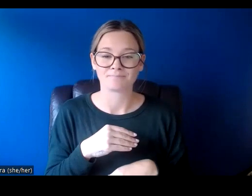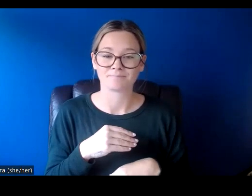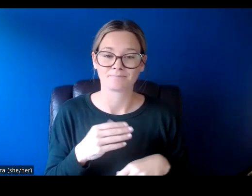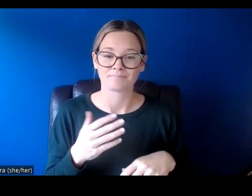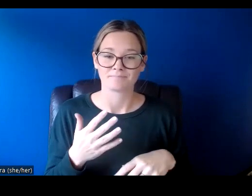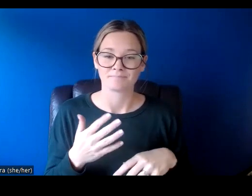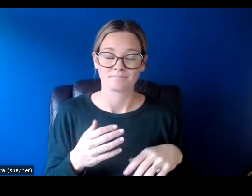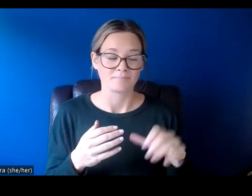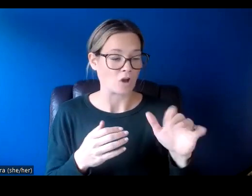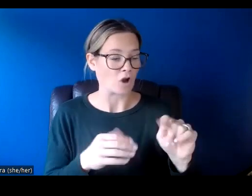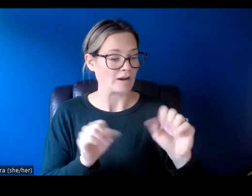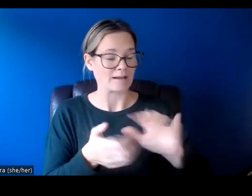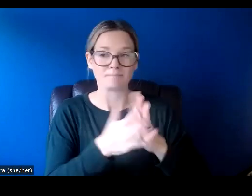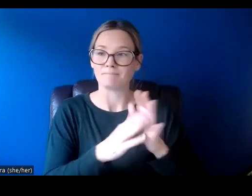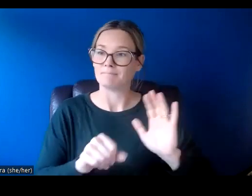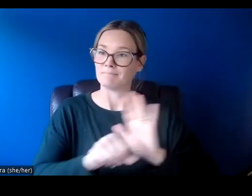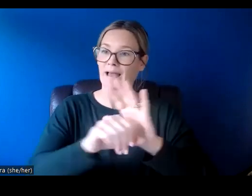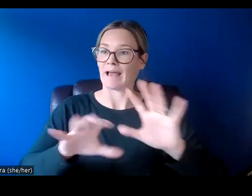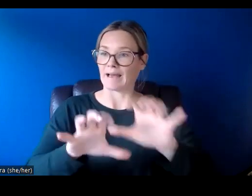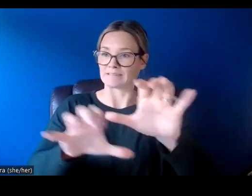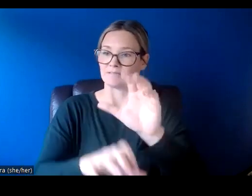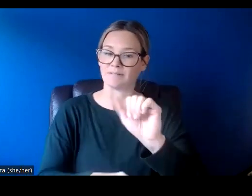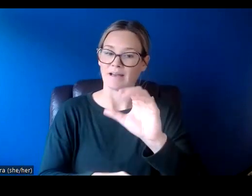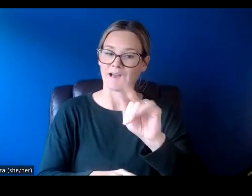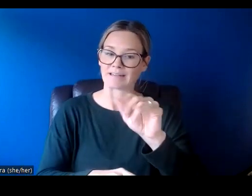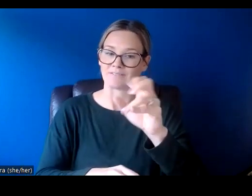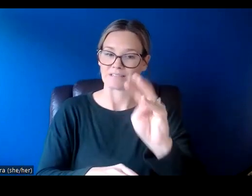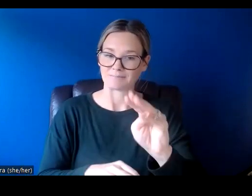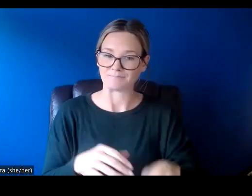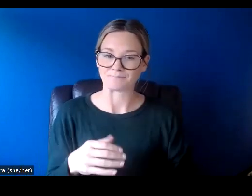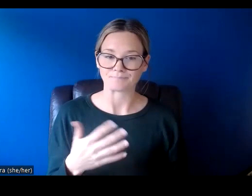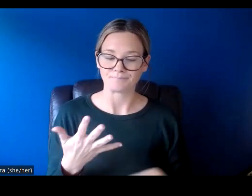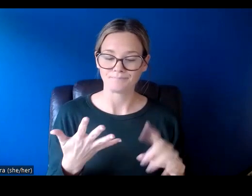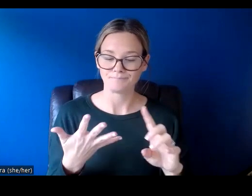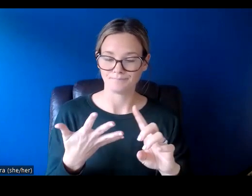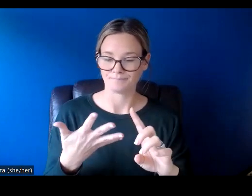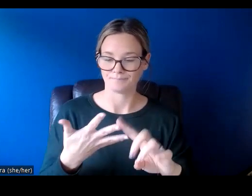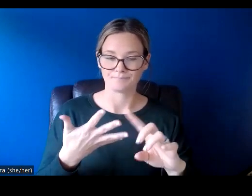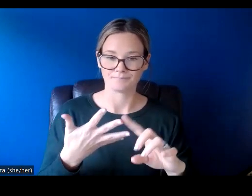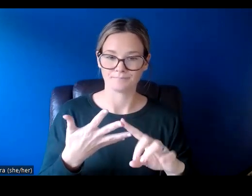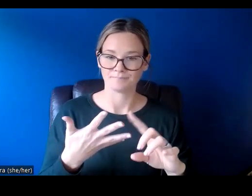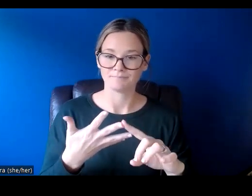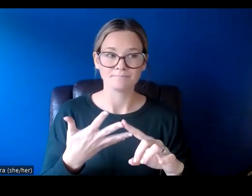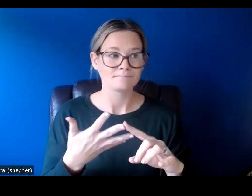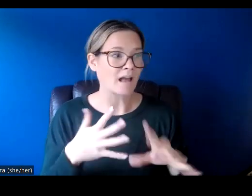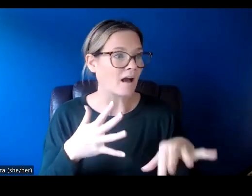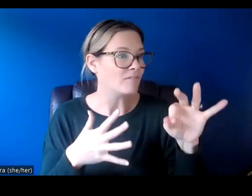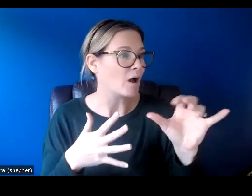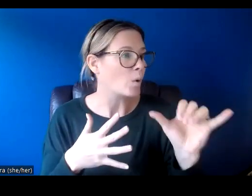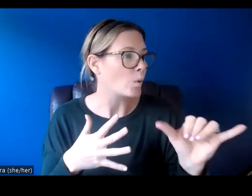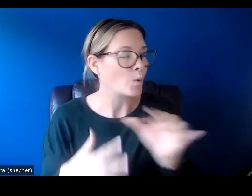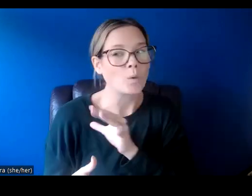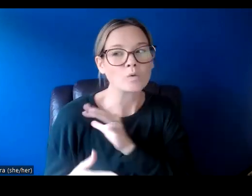activism and activism as art. Three, uncover little-known stories about the city or